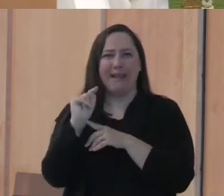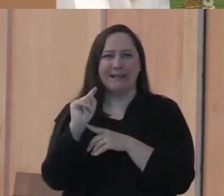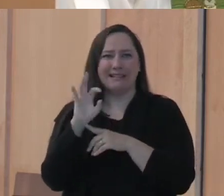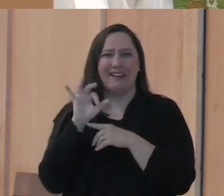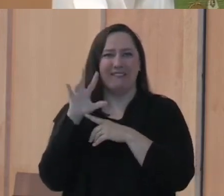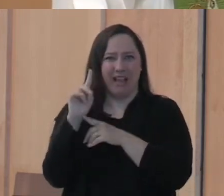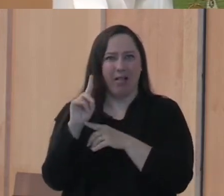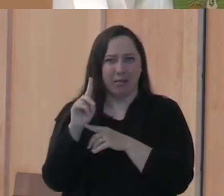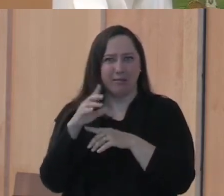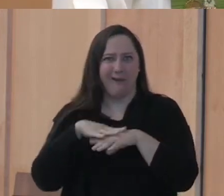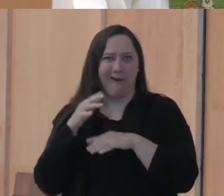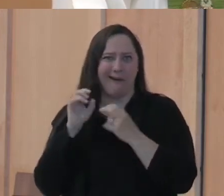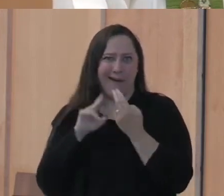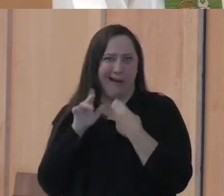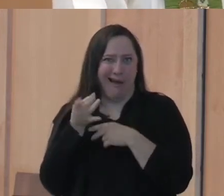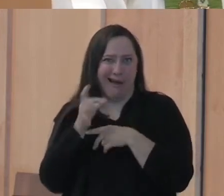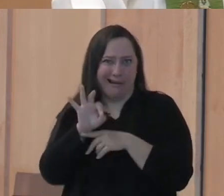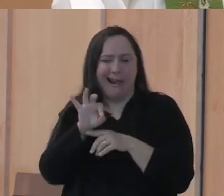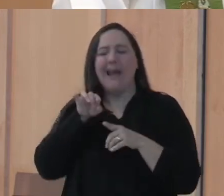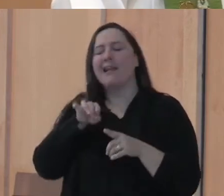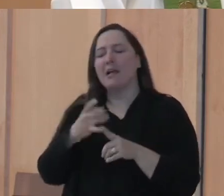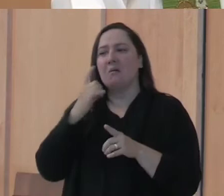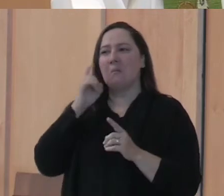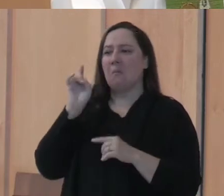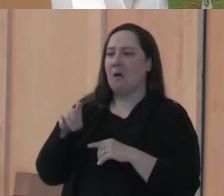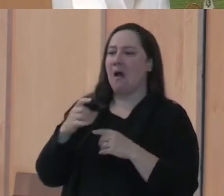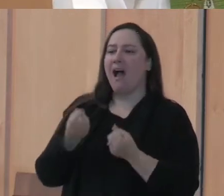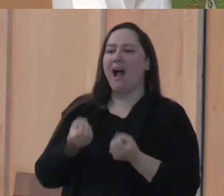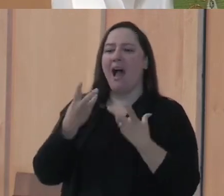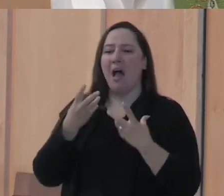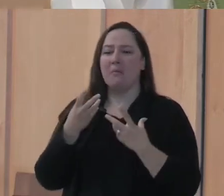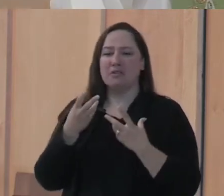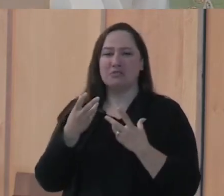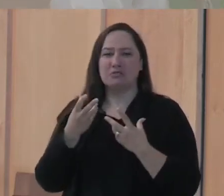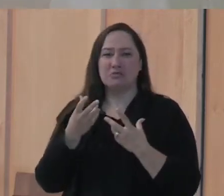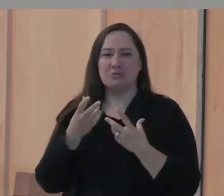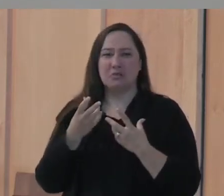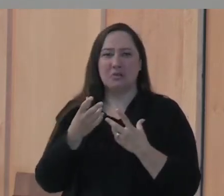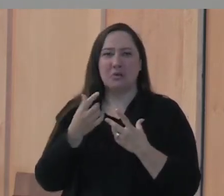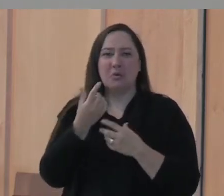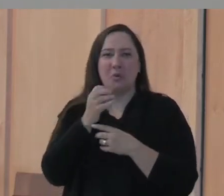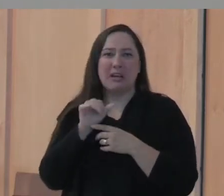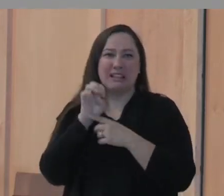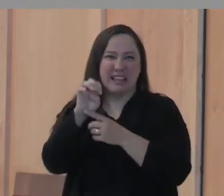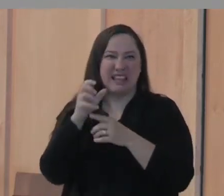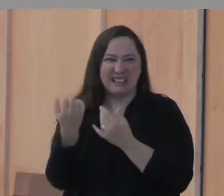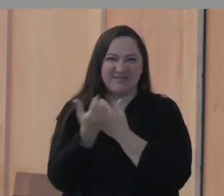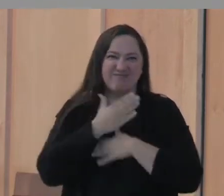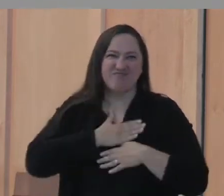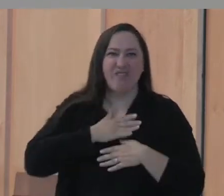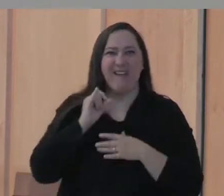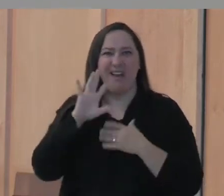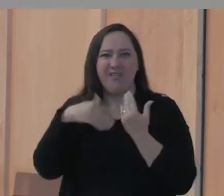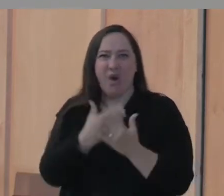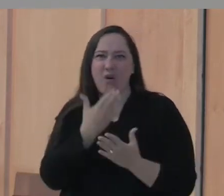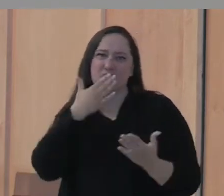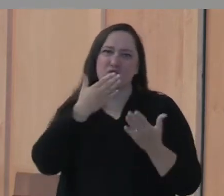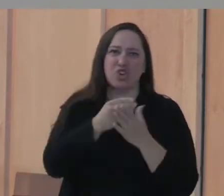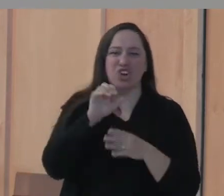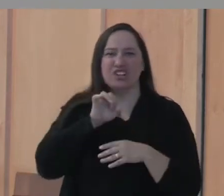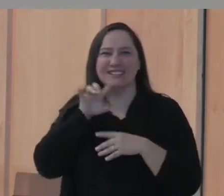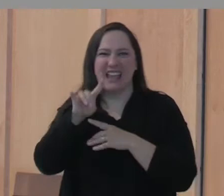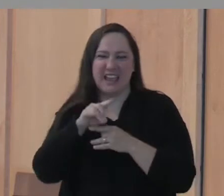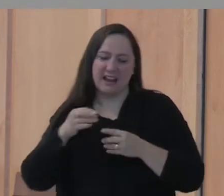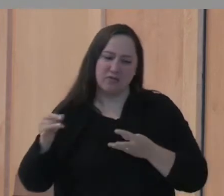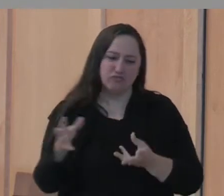geese are just loving it. How much wouldn't the Lake Mills geese love it if a farmer just took all his good seed and spread